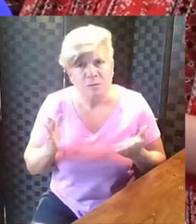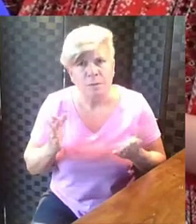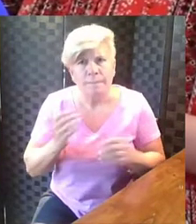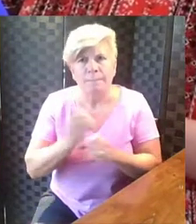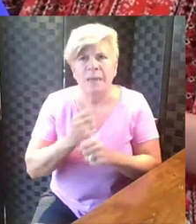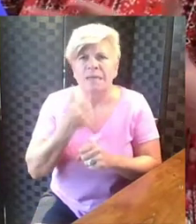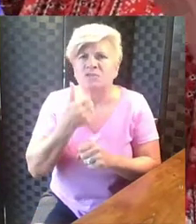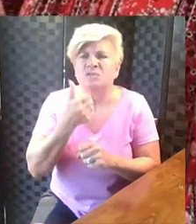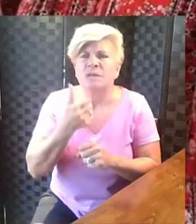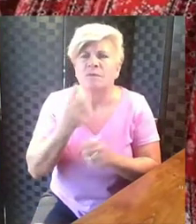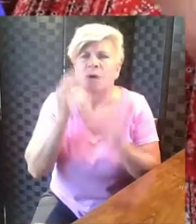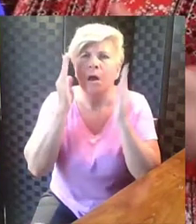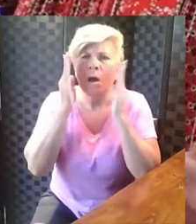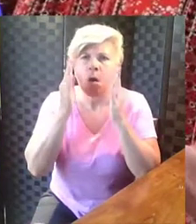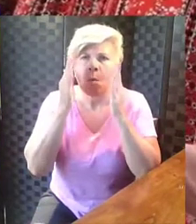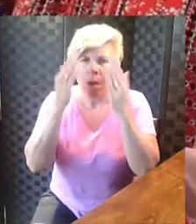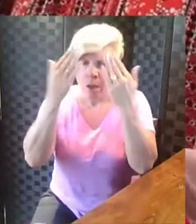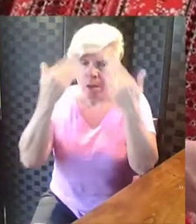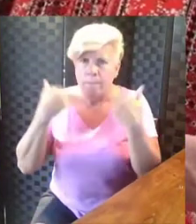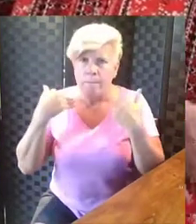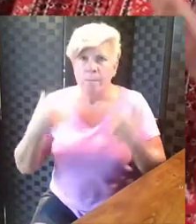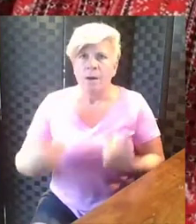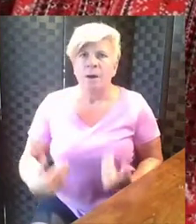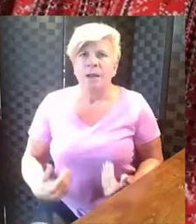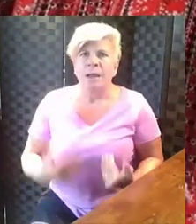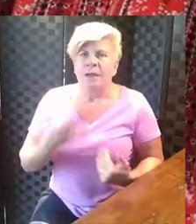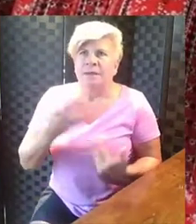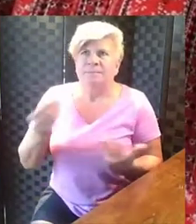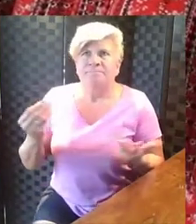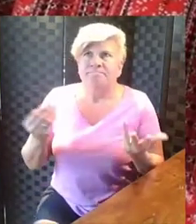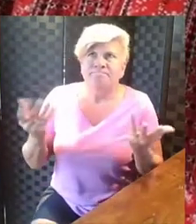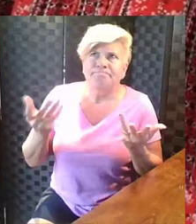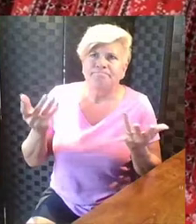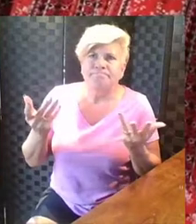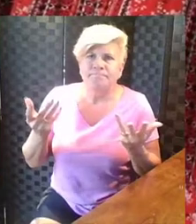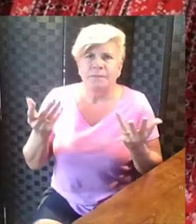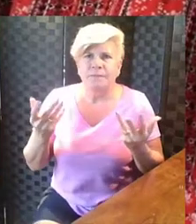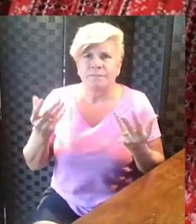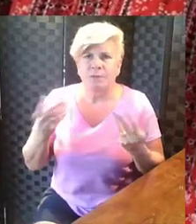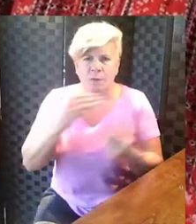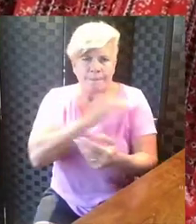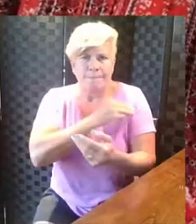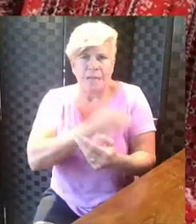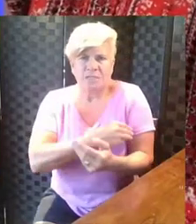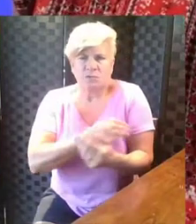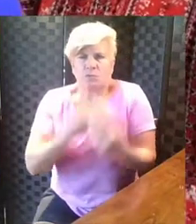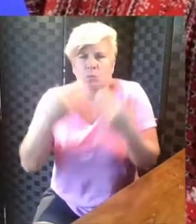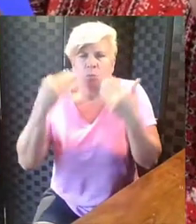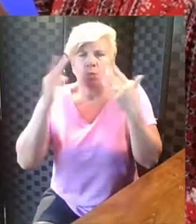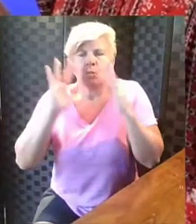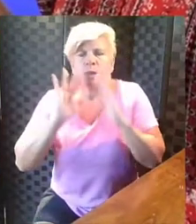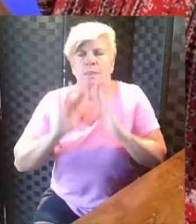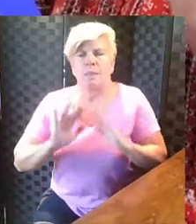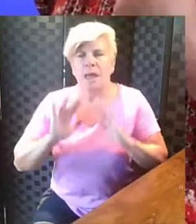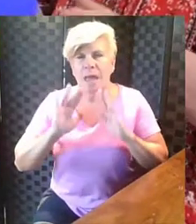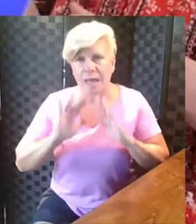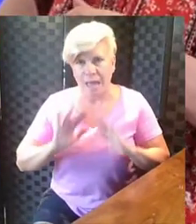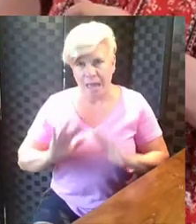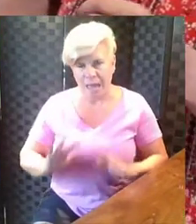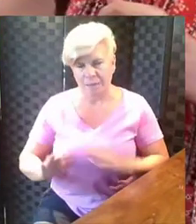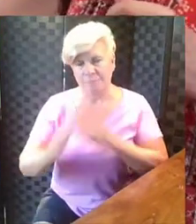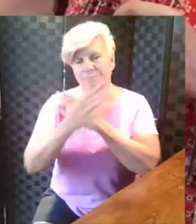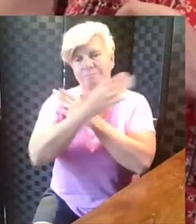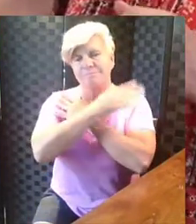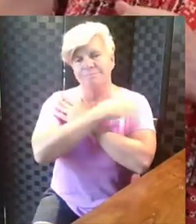yourself aware of your body and making those tense muscles relaxed. So we're going to actually